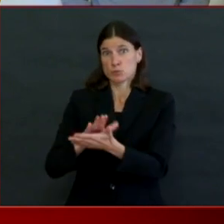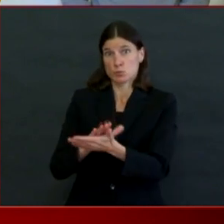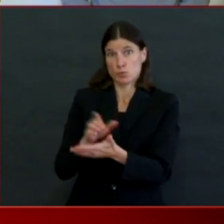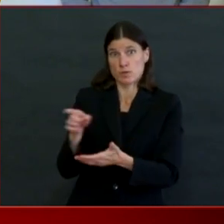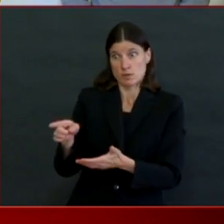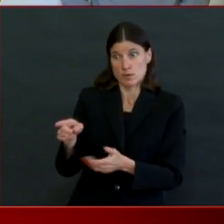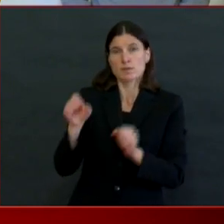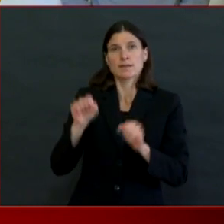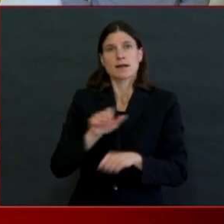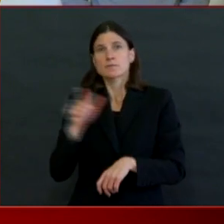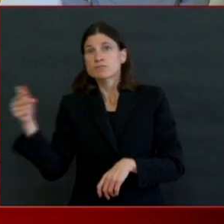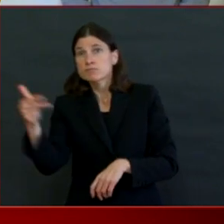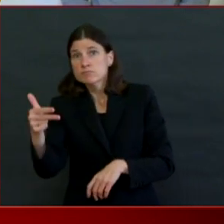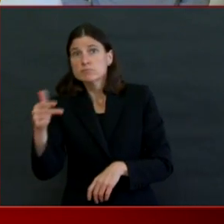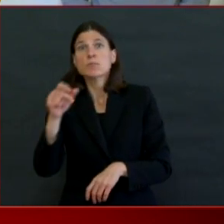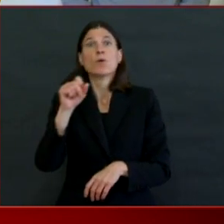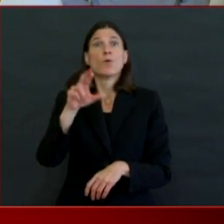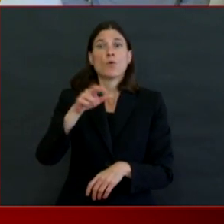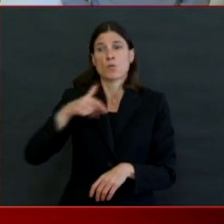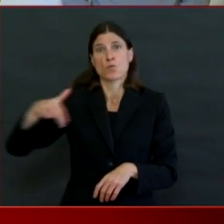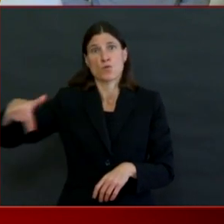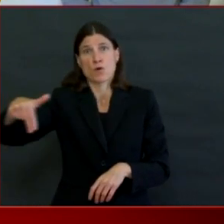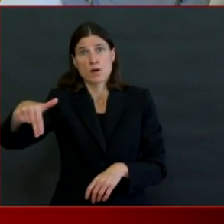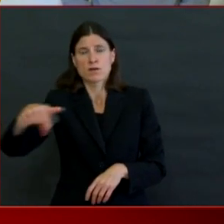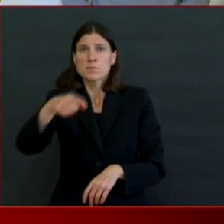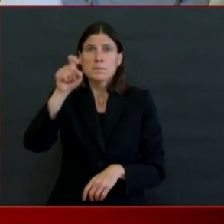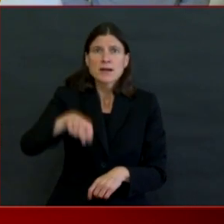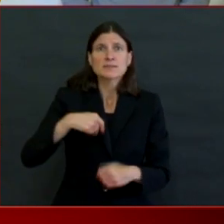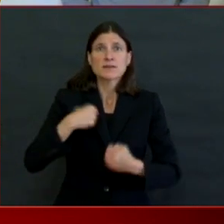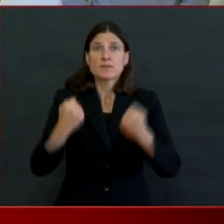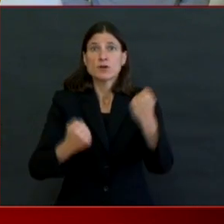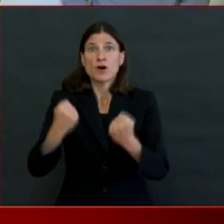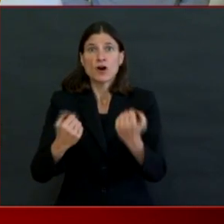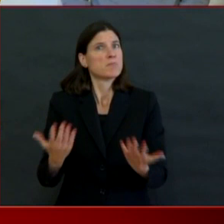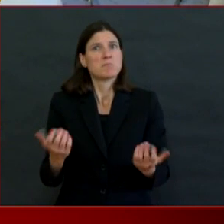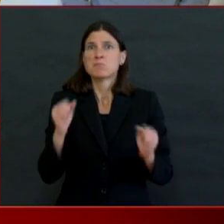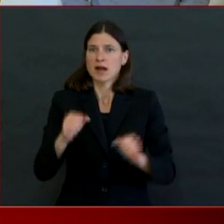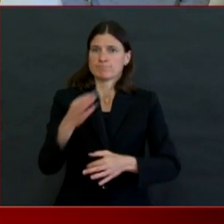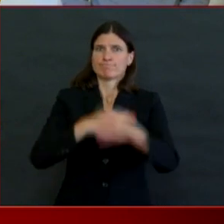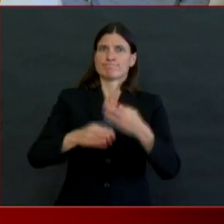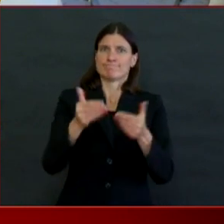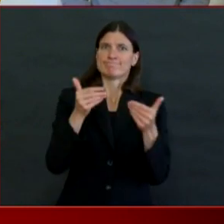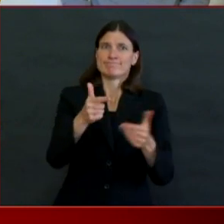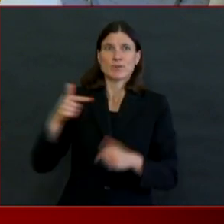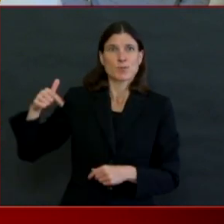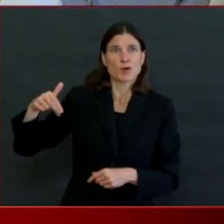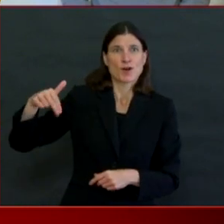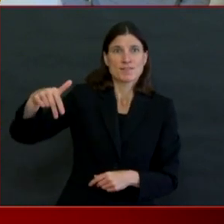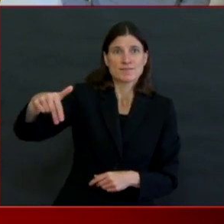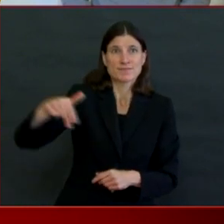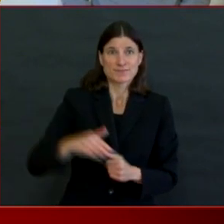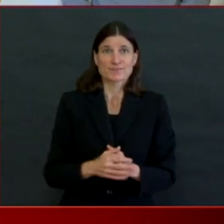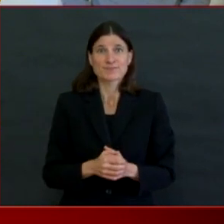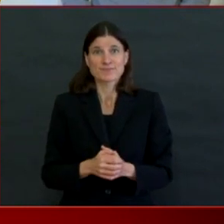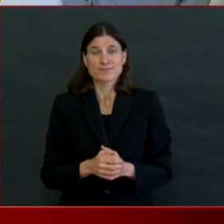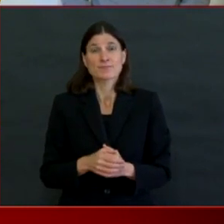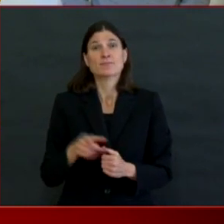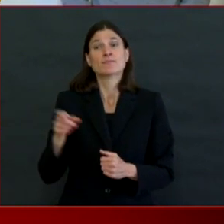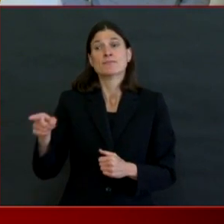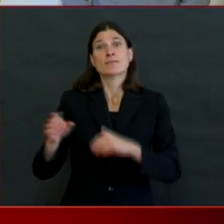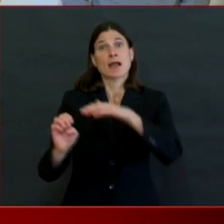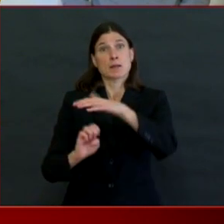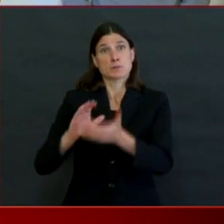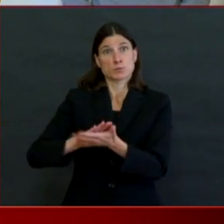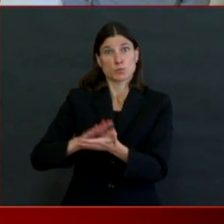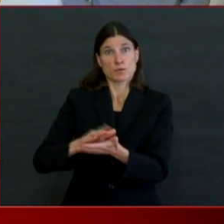School because it's centrally located in an area of Providence where a lot of folks might not have a car. They might not be able to get up to the